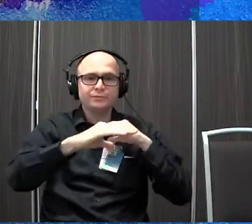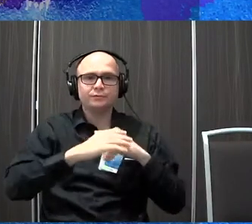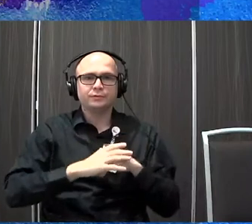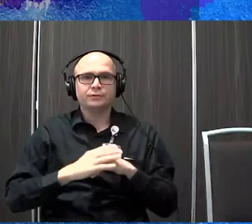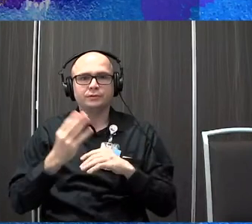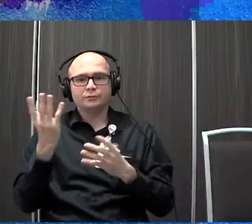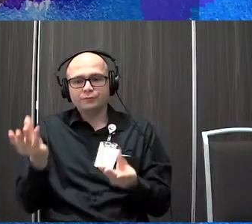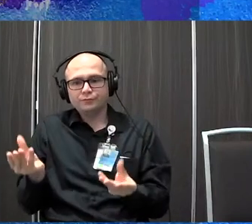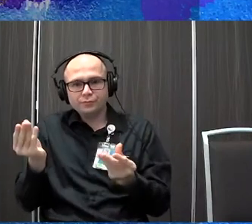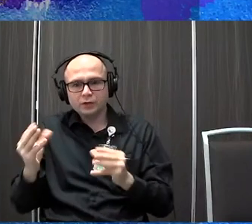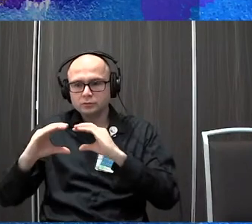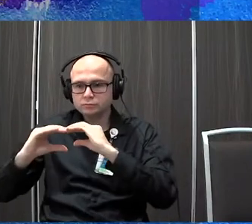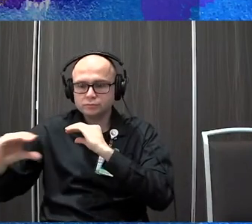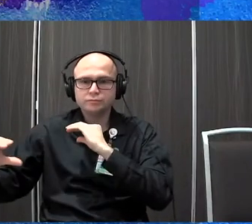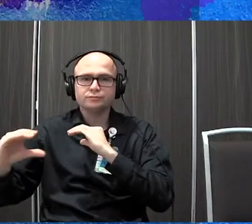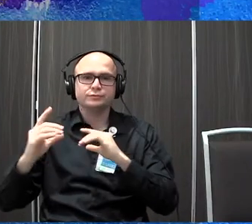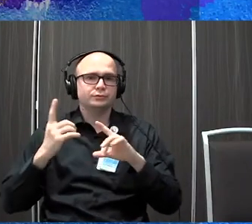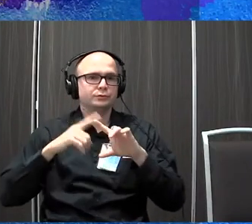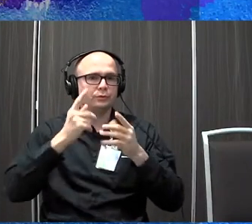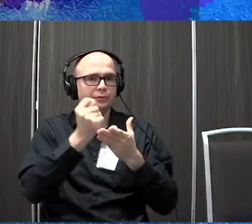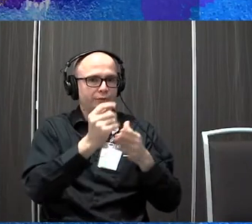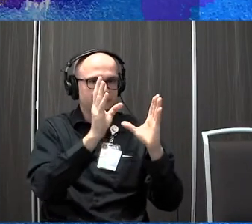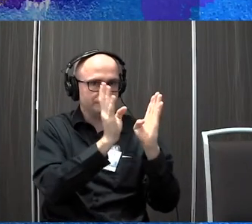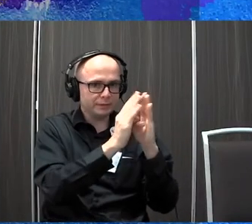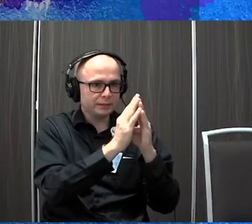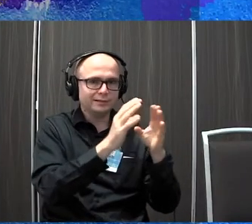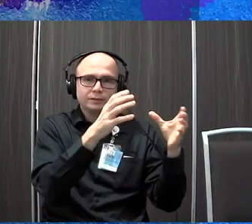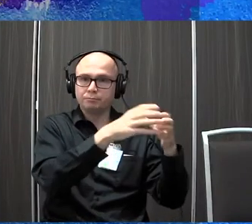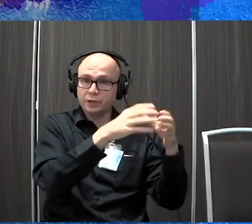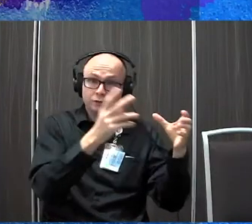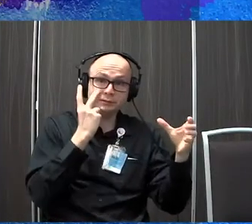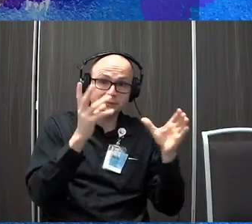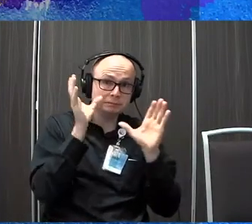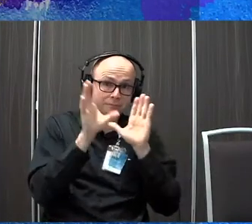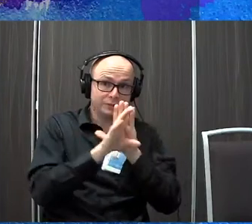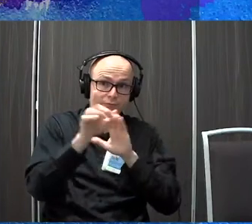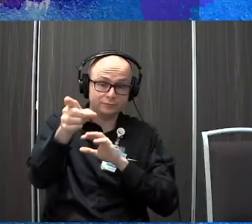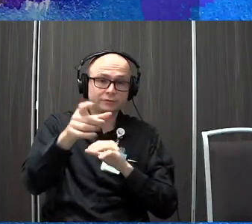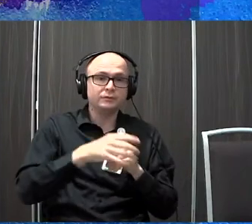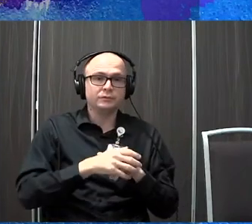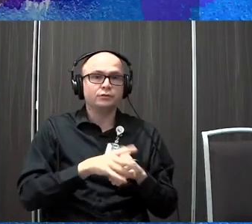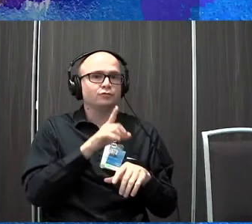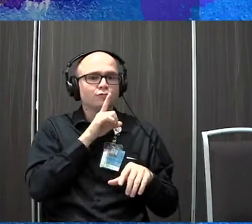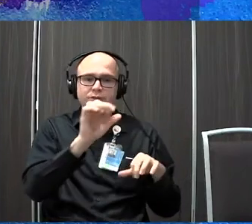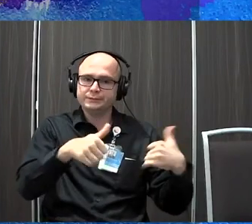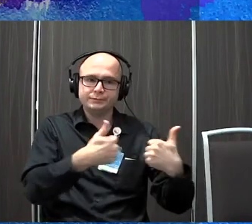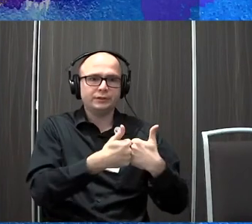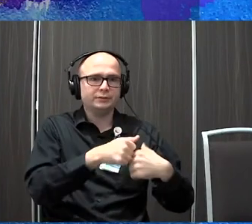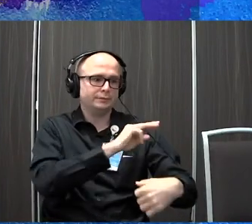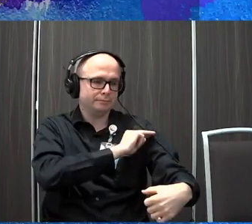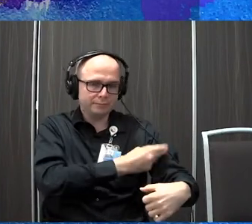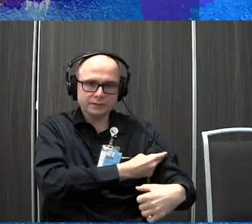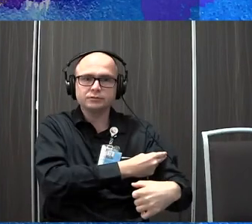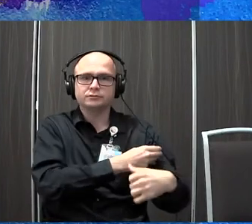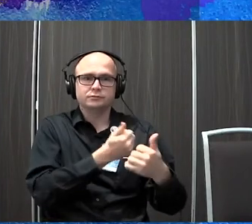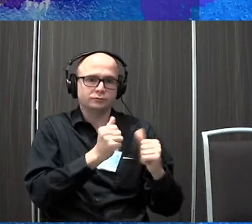foam pads or cushions or within a therapy session, like the therapy ball that's on this picture here to really challenge the muscles in